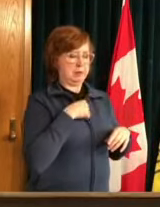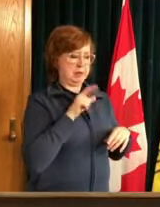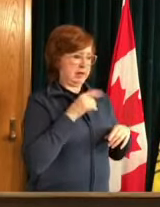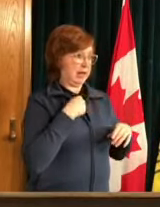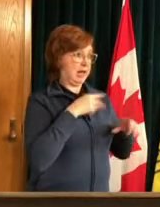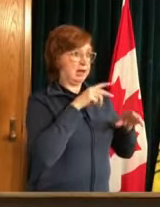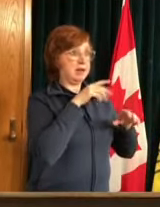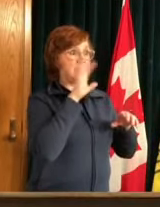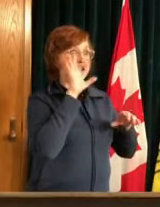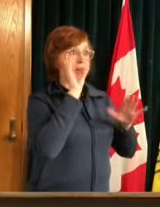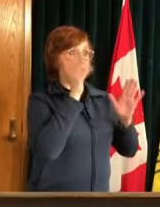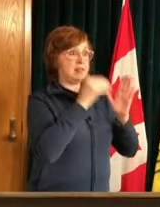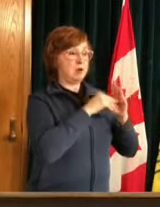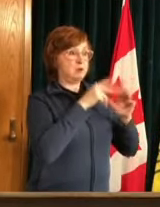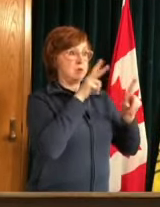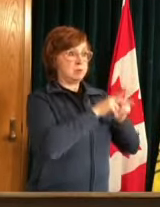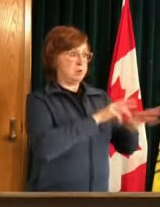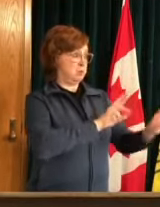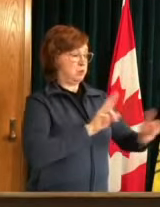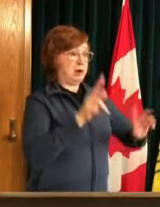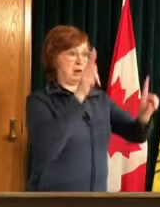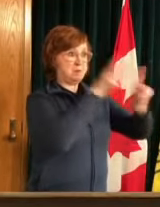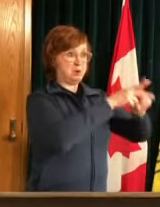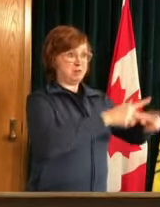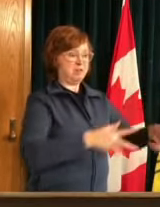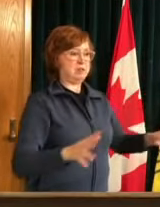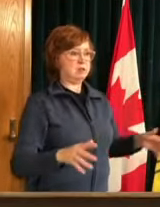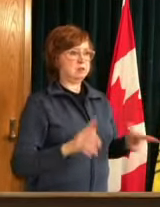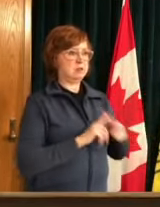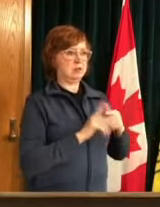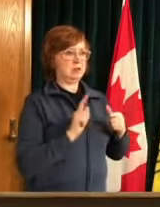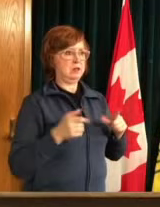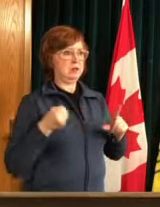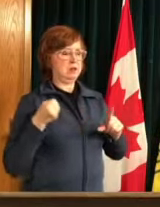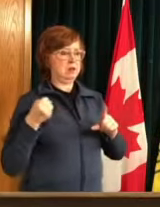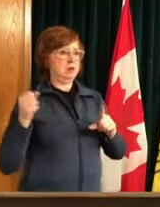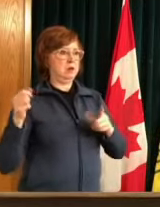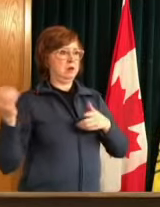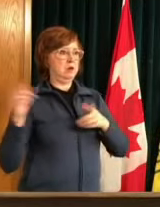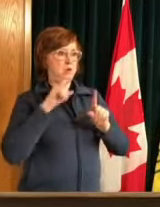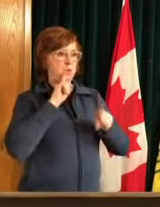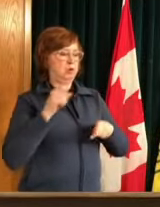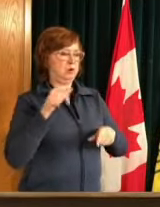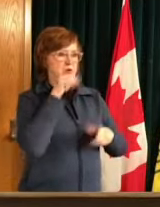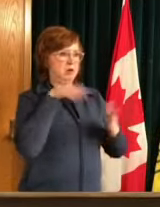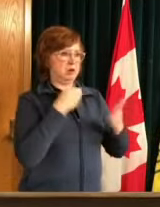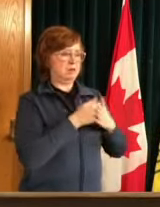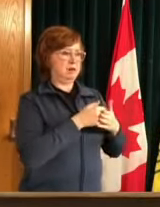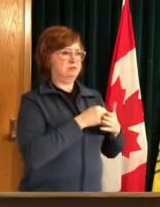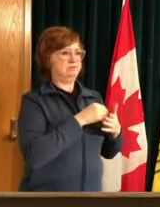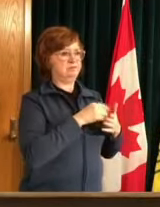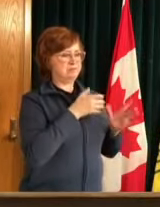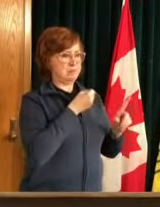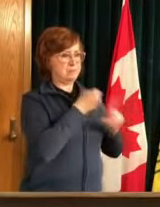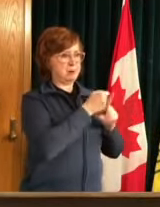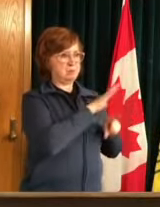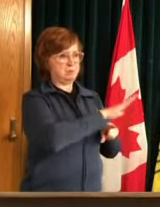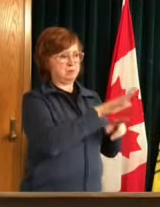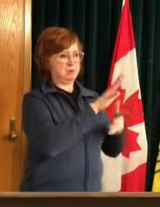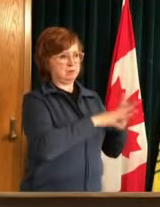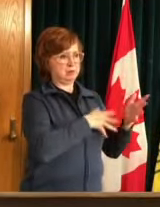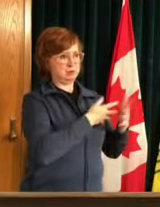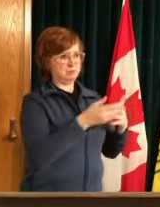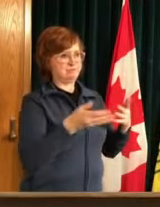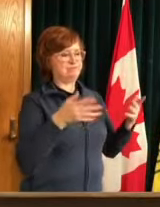again which is is problematic uh in the the vaccine delivery plan that we have um we'll receive another shipment of 30 000